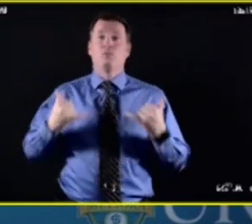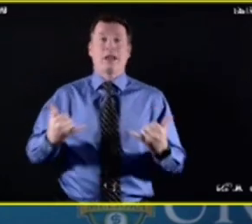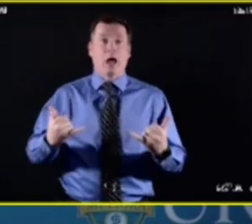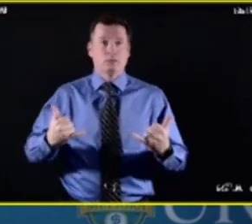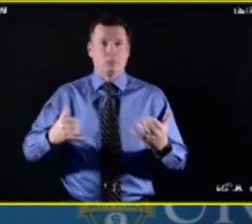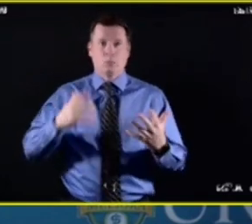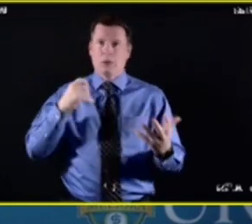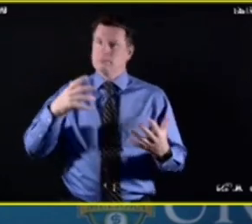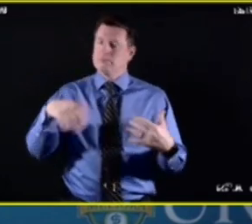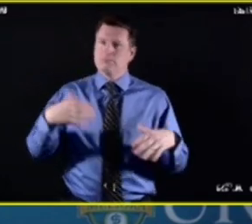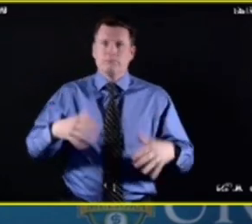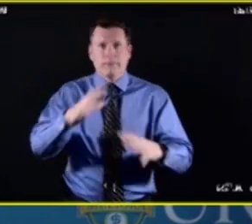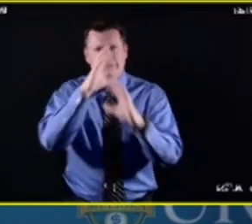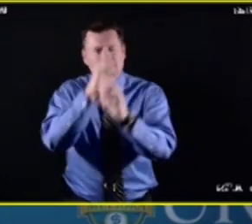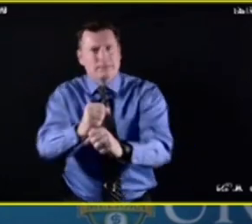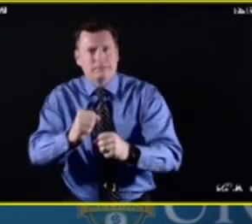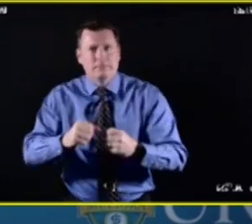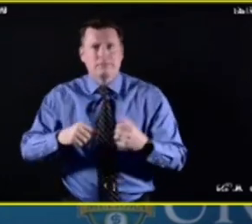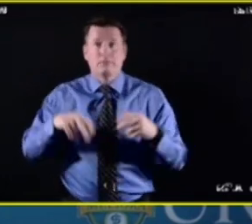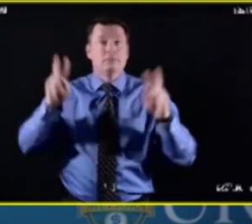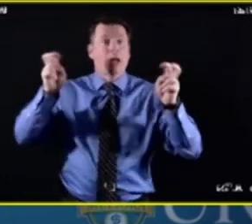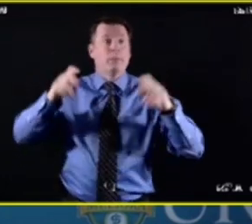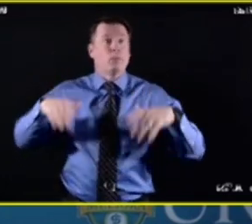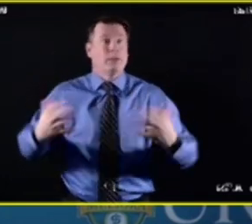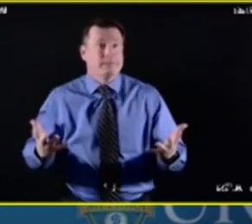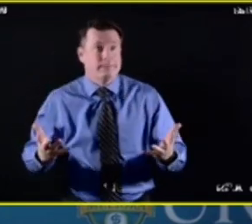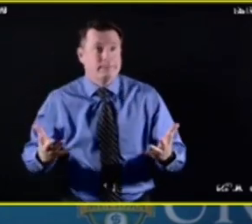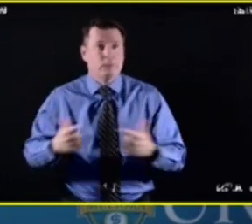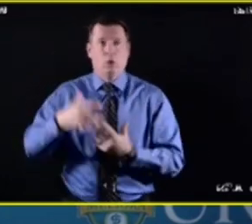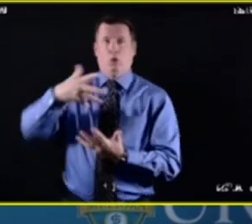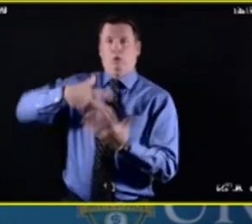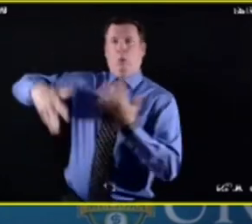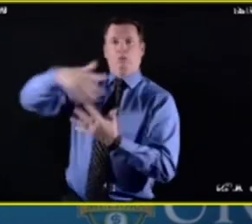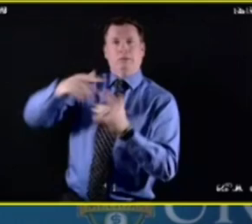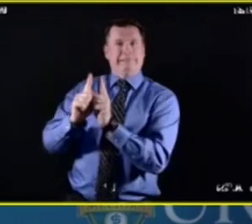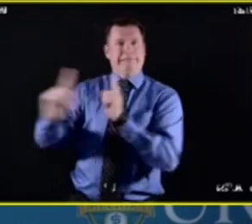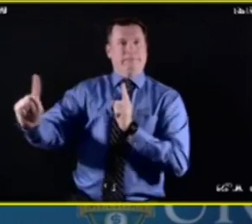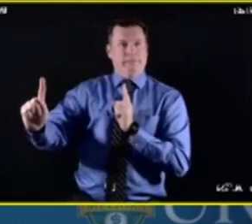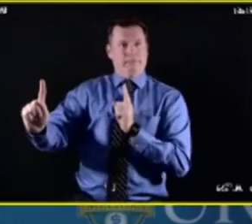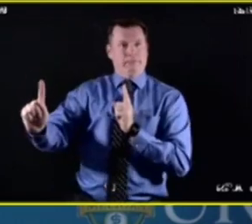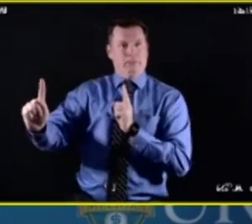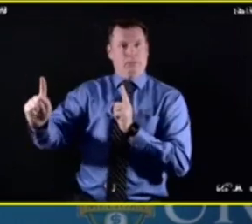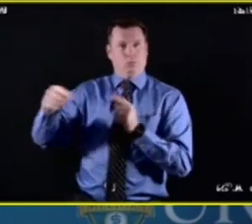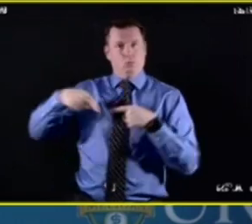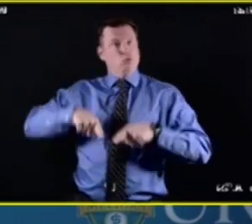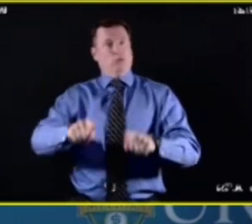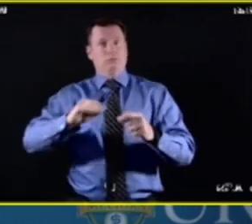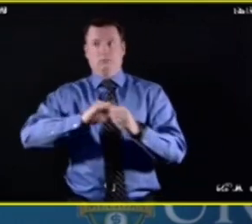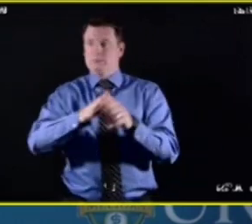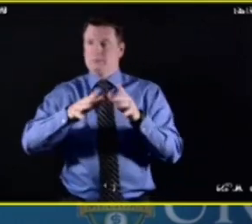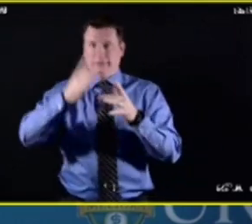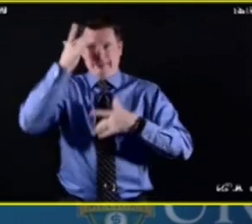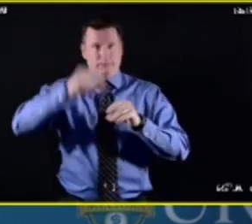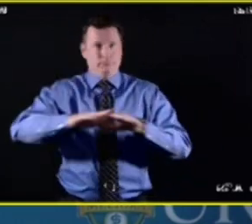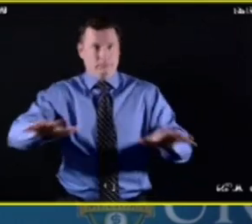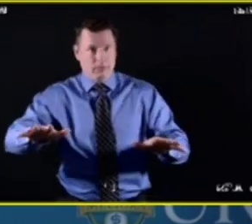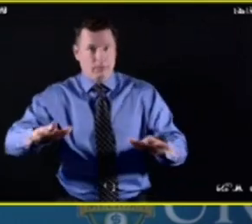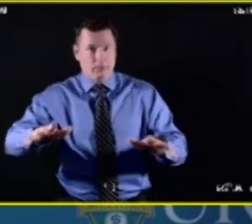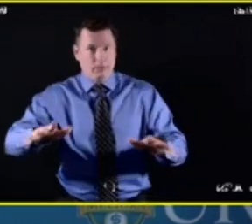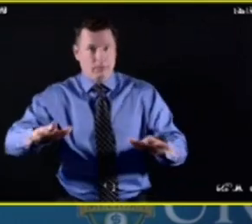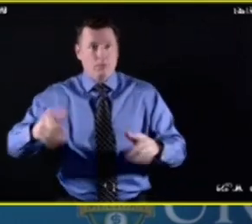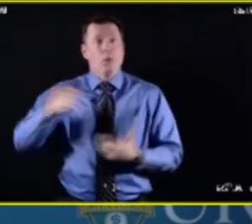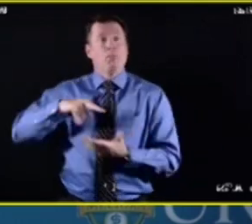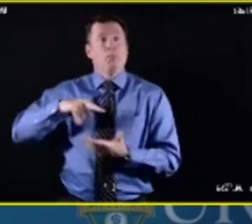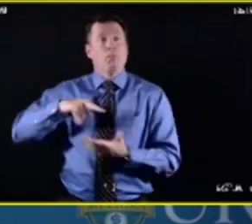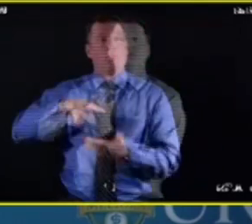Social distancing and isolation during the pandemic are having an effect on the curve of COVID-19, but with that also comes an